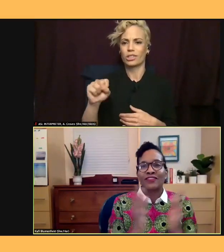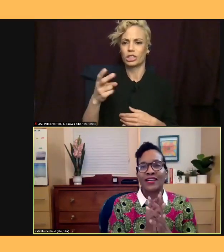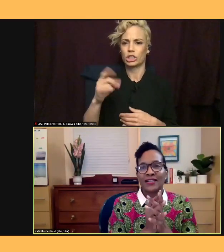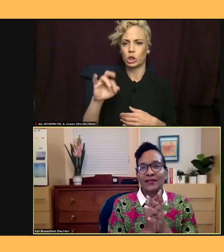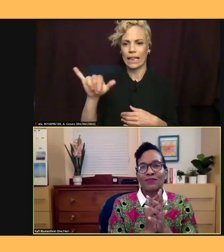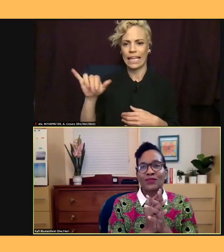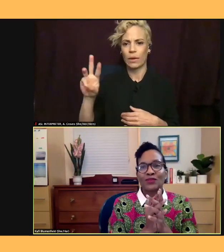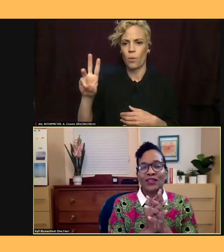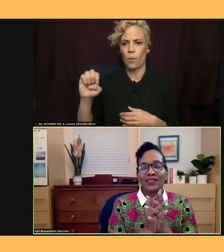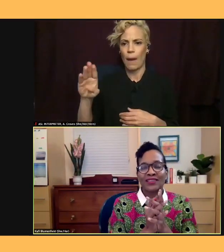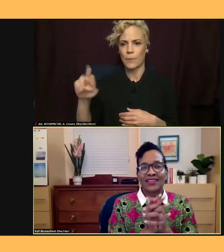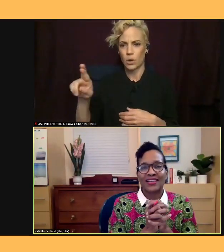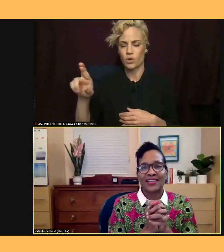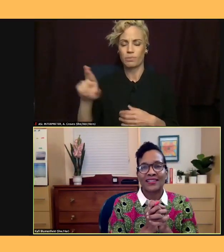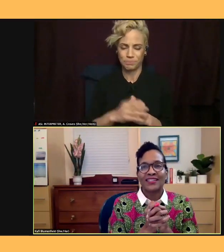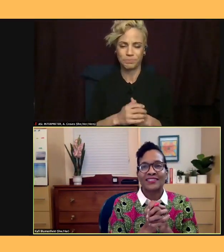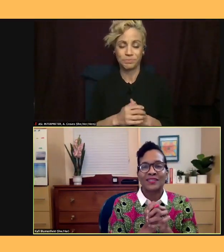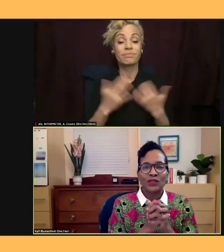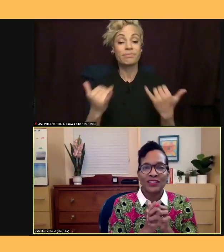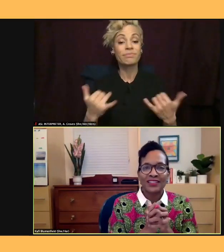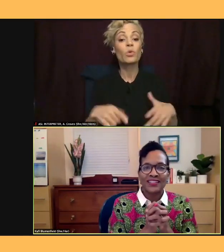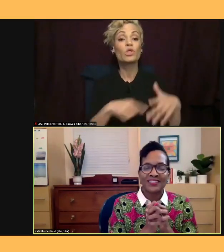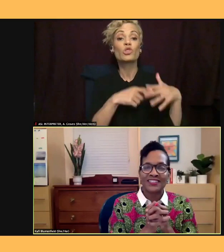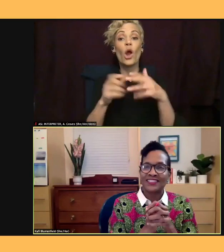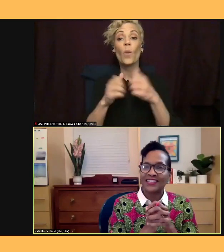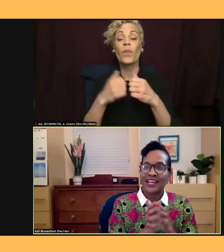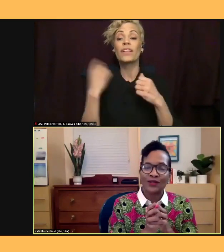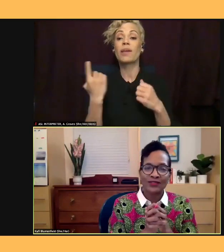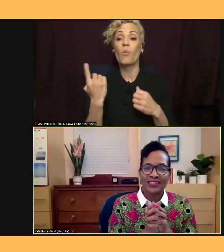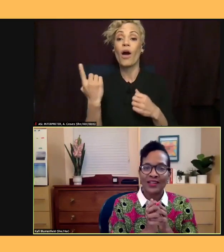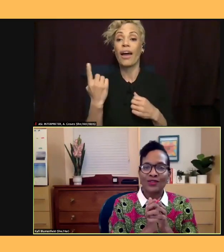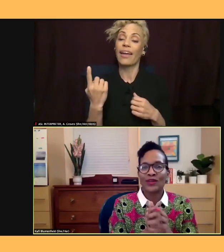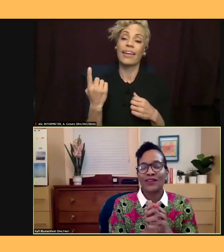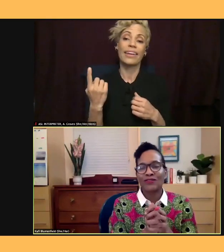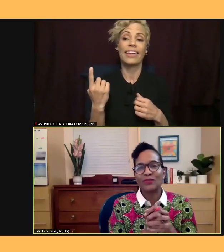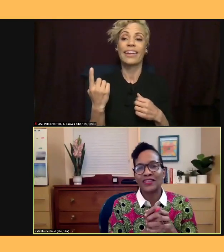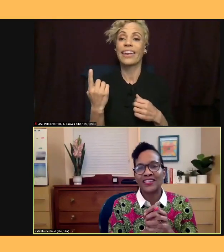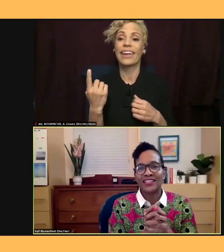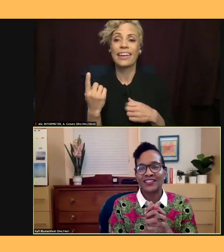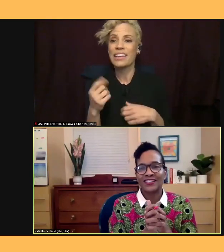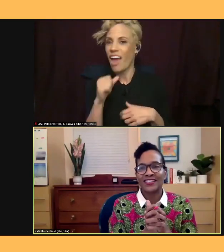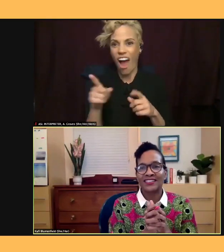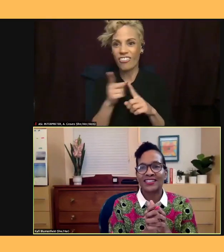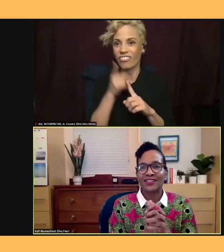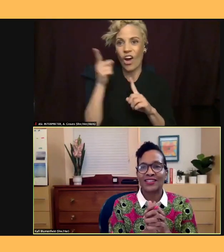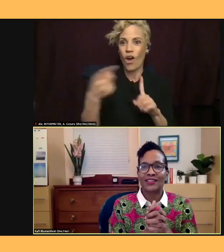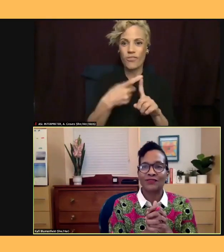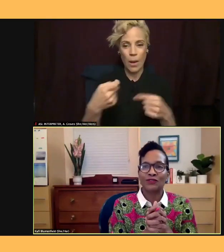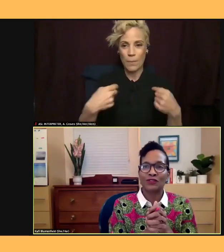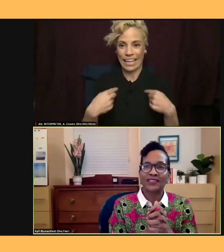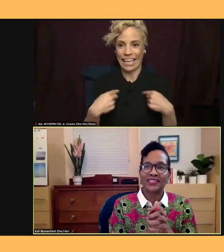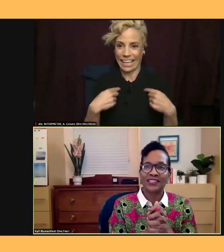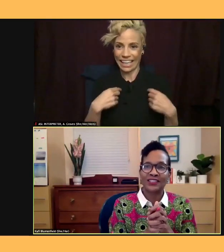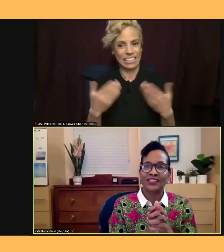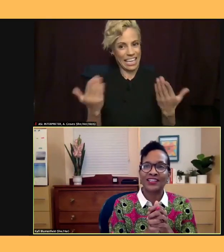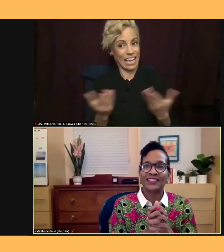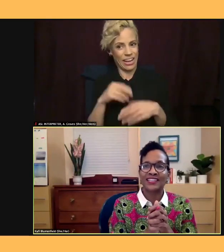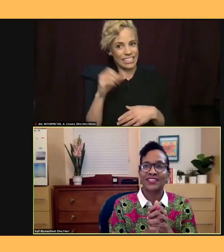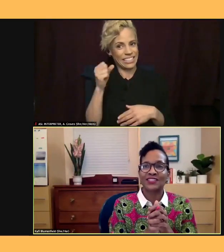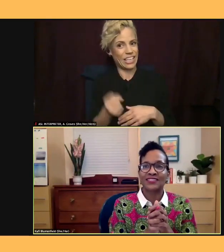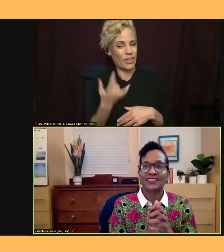with someone just down the way from me here in Southern California, here in Los Angeles.